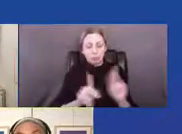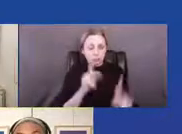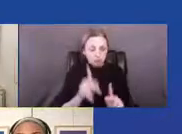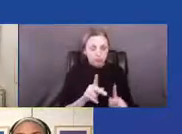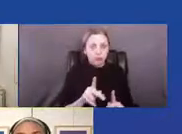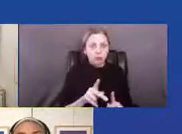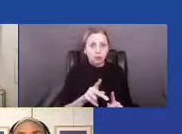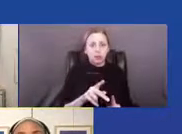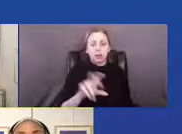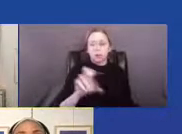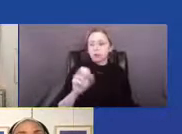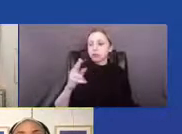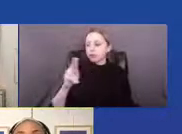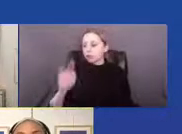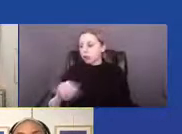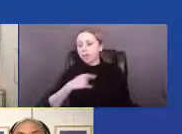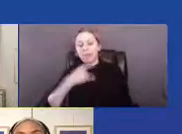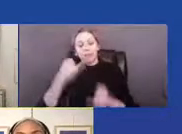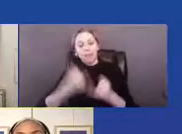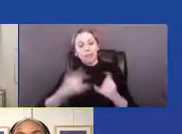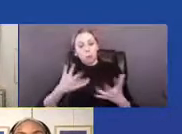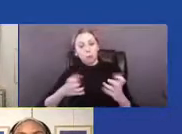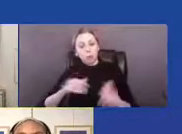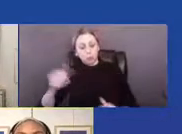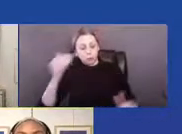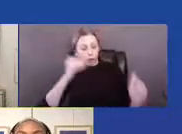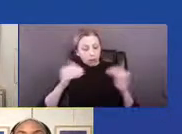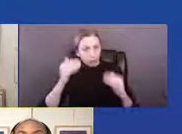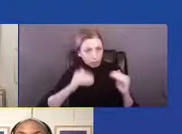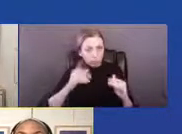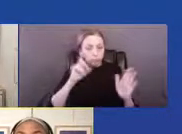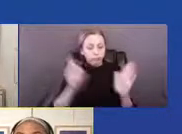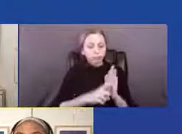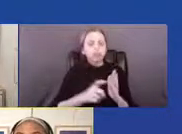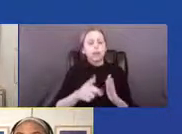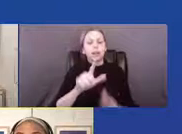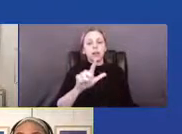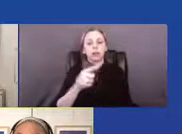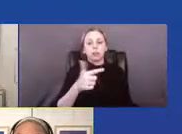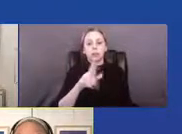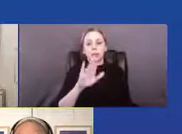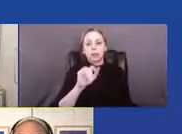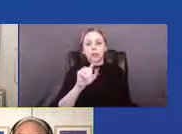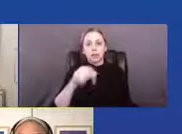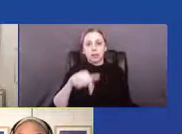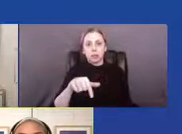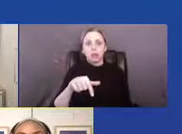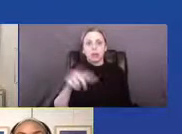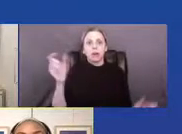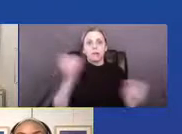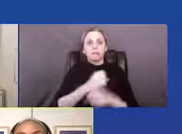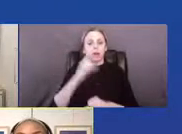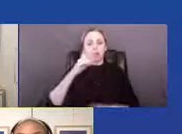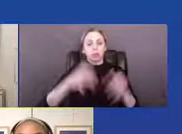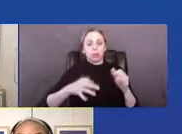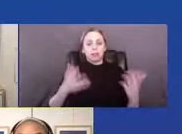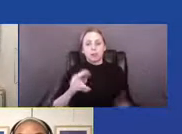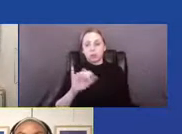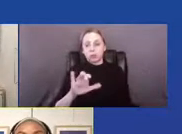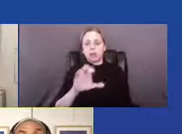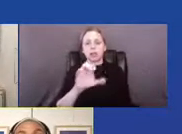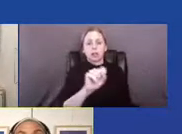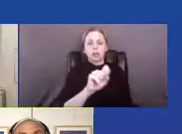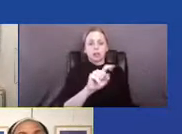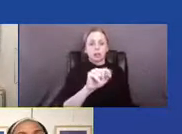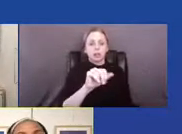Lastly, we would also like to acknowledge the LGBTQ fight for justice in New York City. The Stonewall Inn